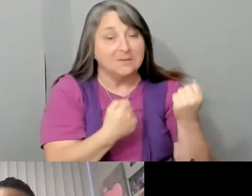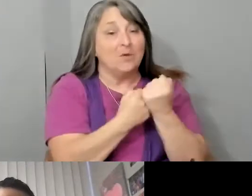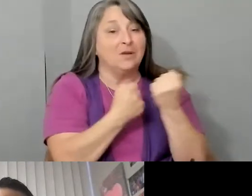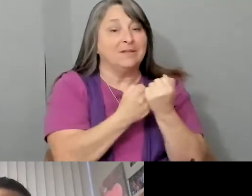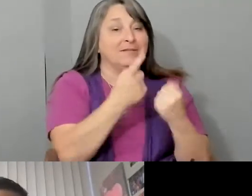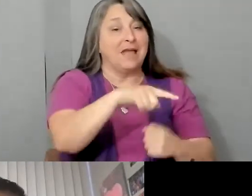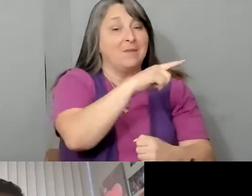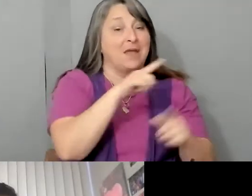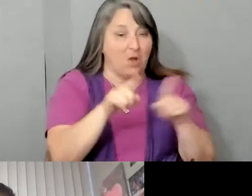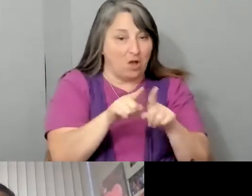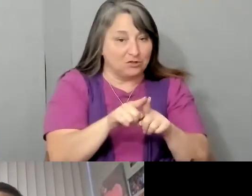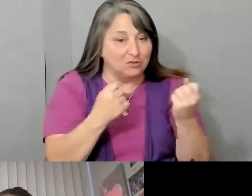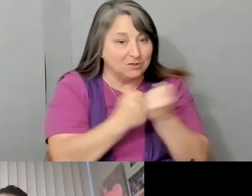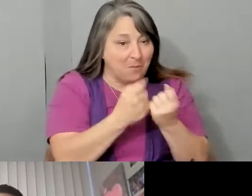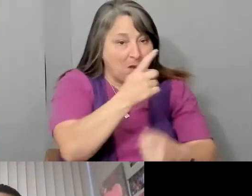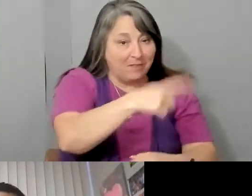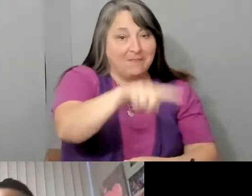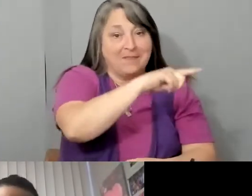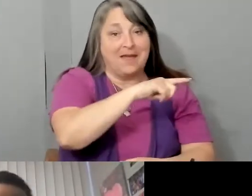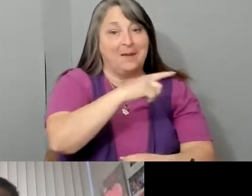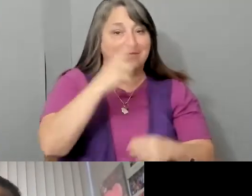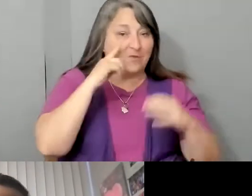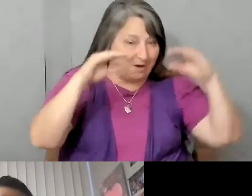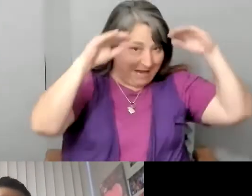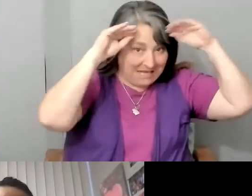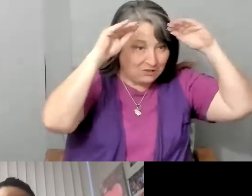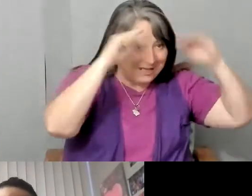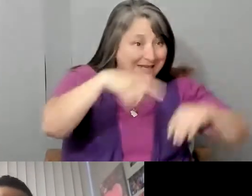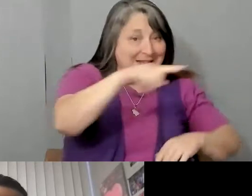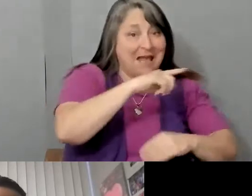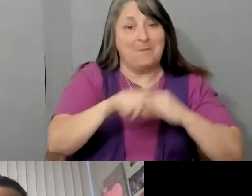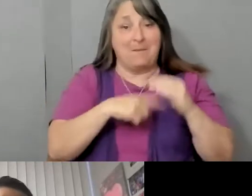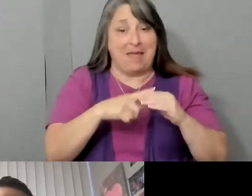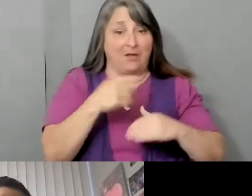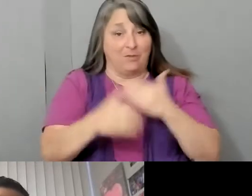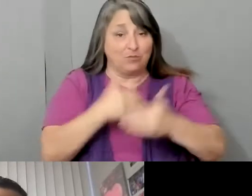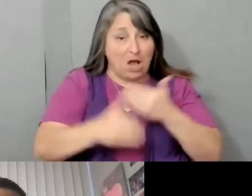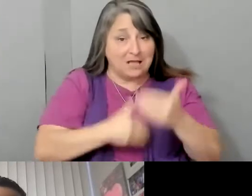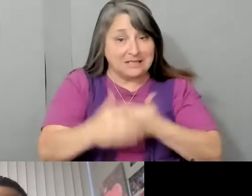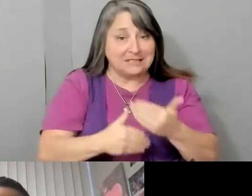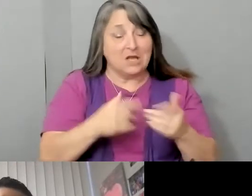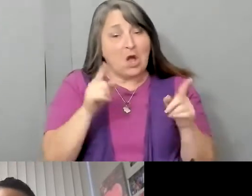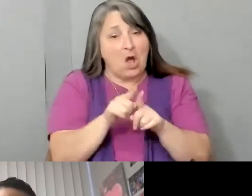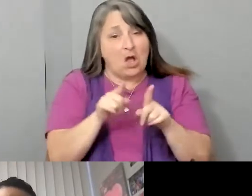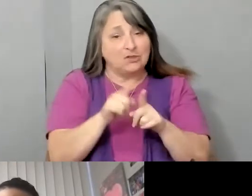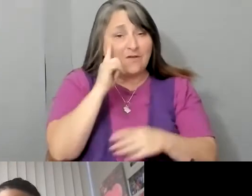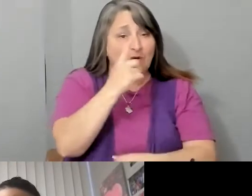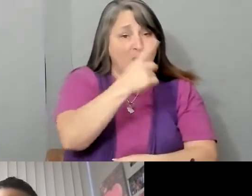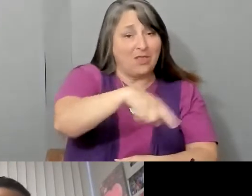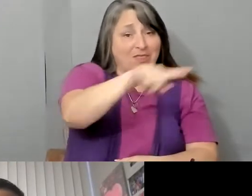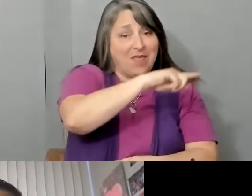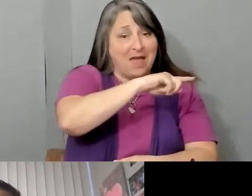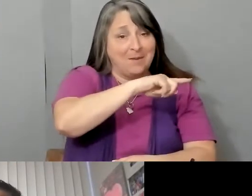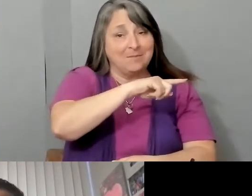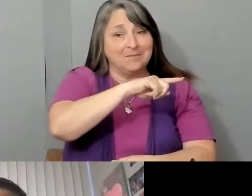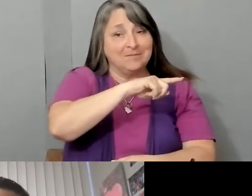also support them in terms of educating them about the process, also for them to be the